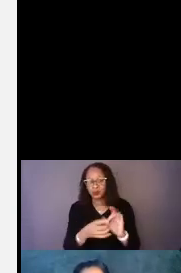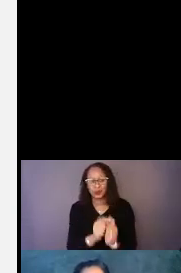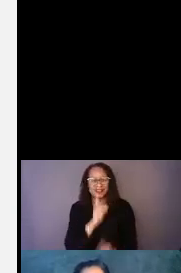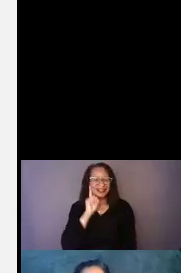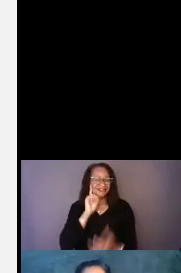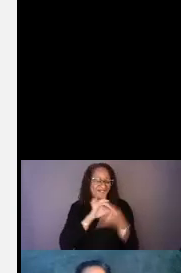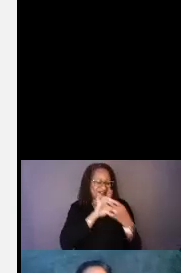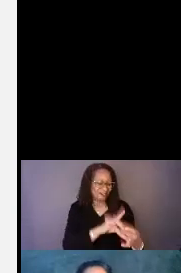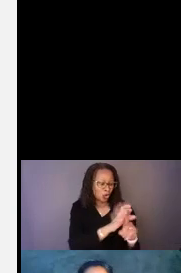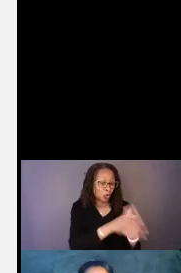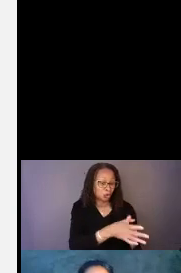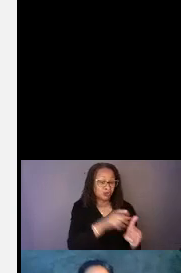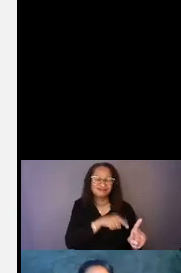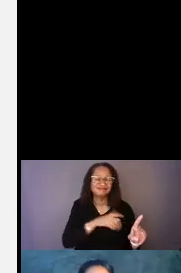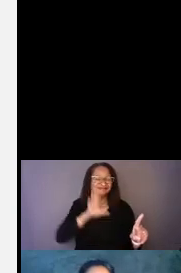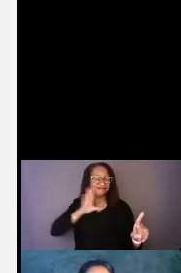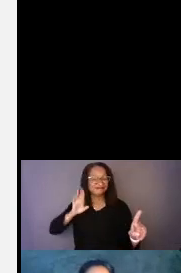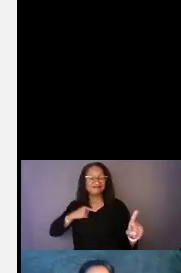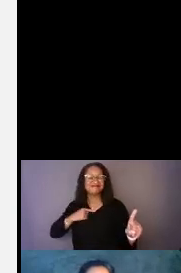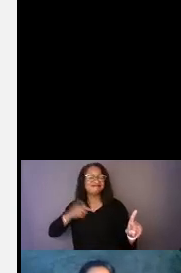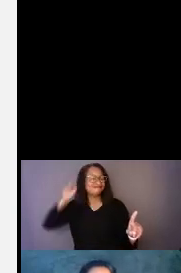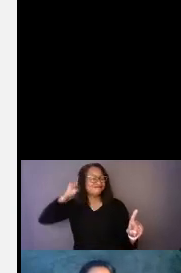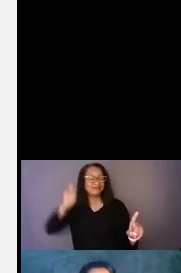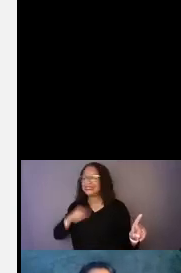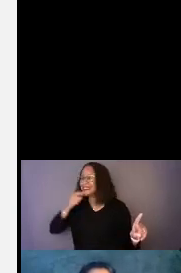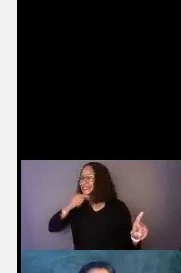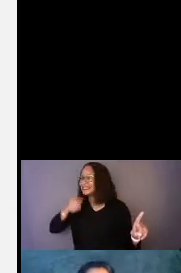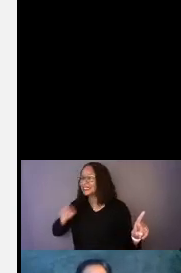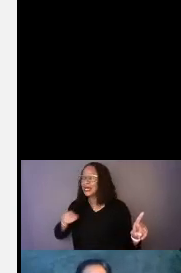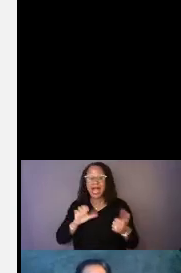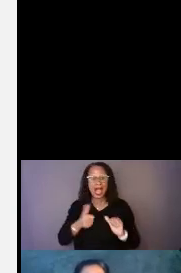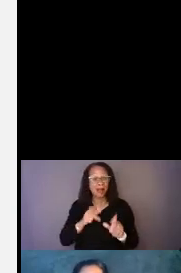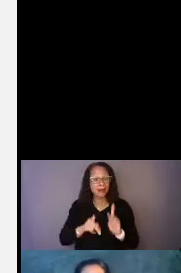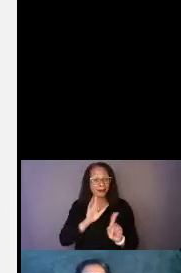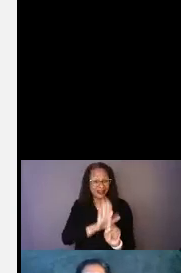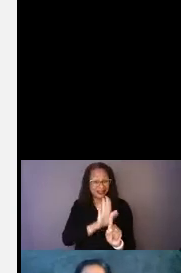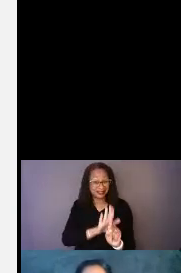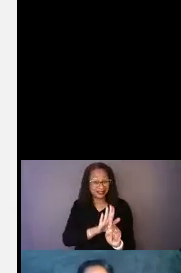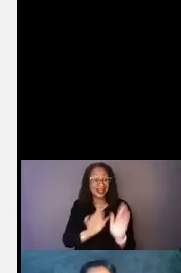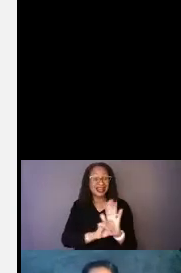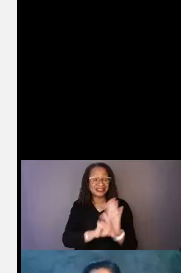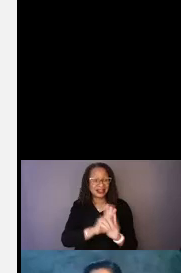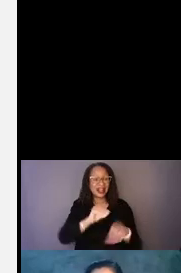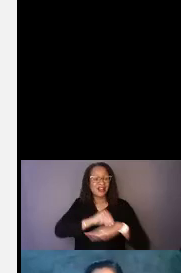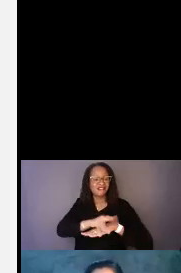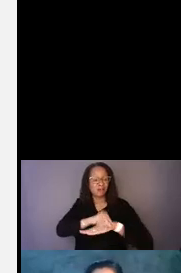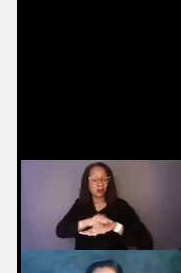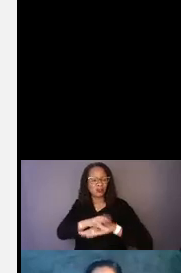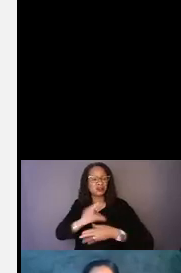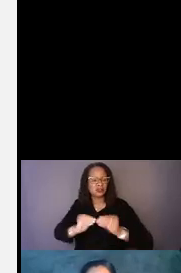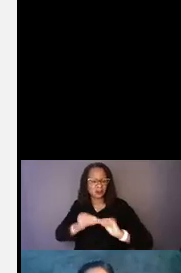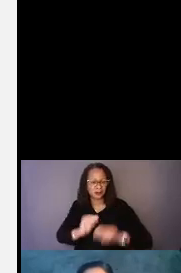And so a lot of the way people self identify influences these numbers. Definitely.